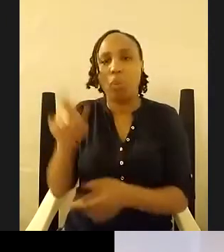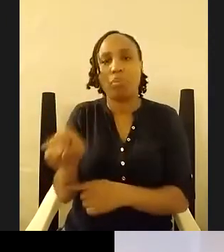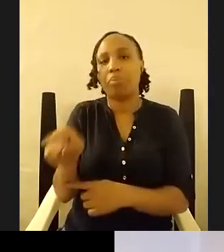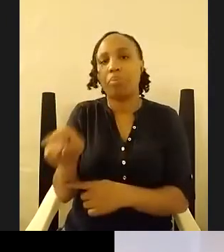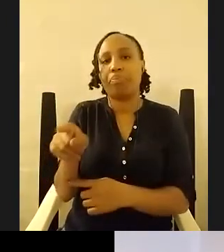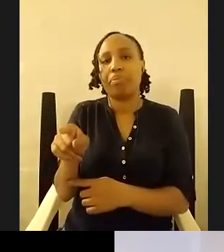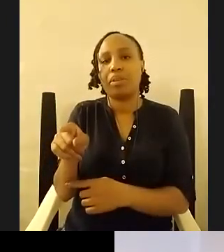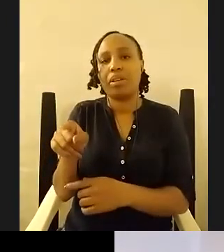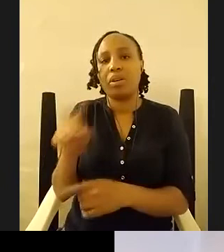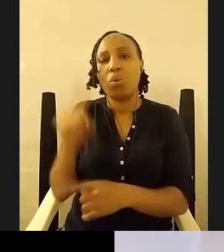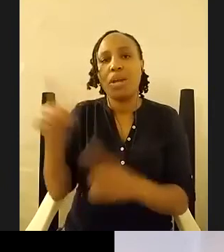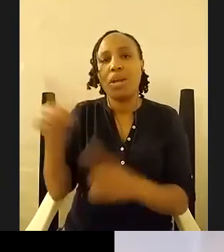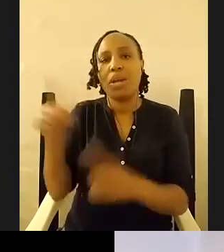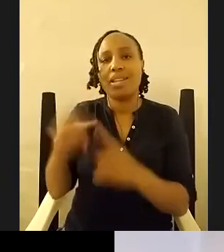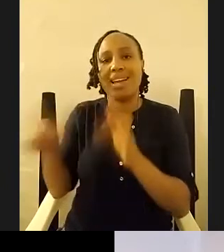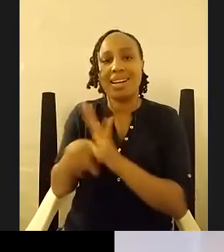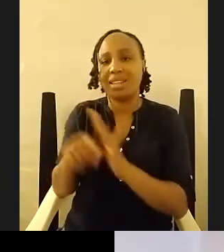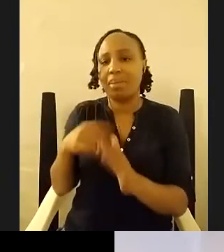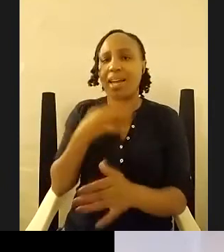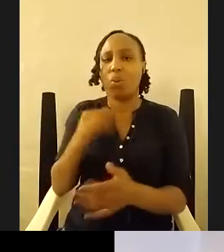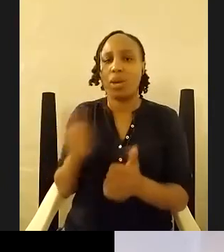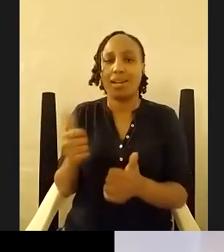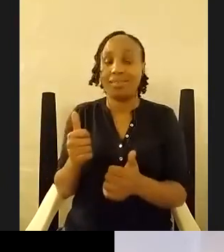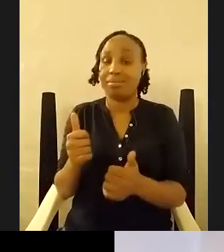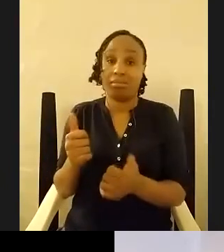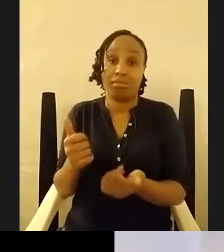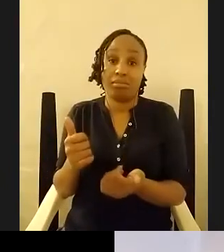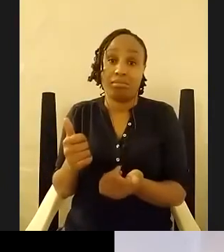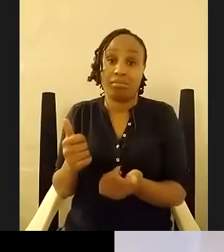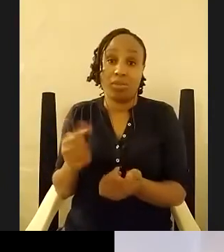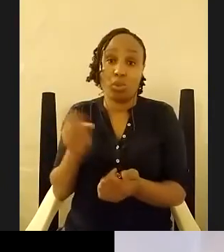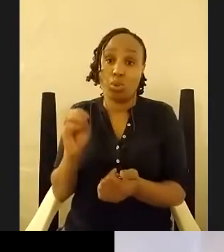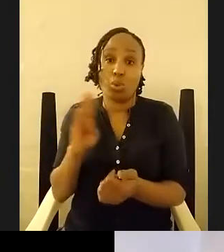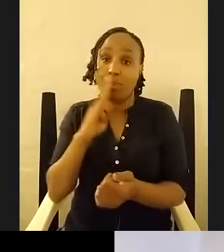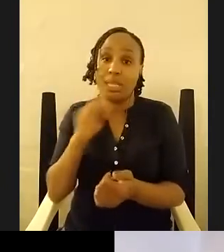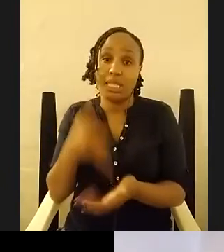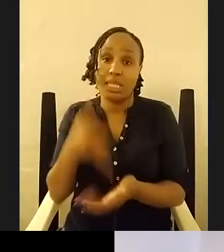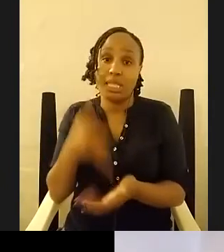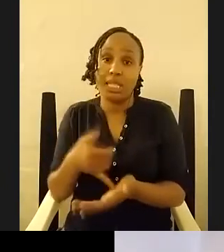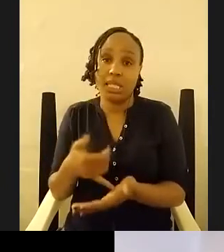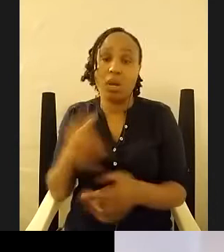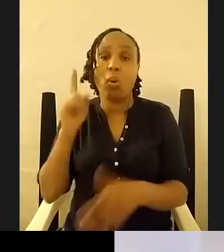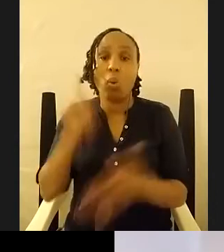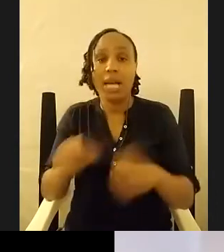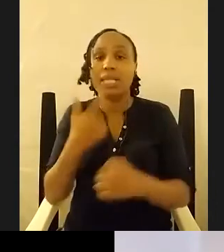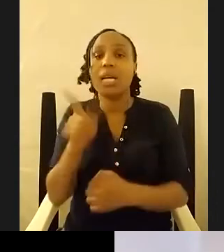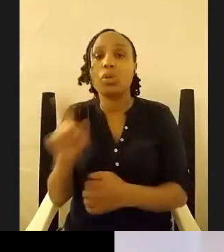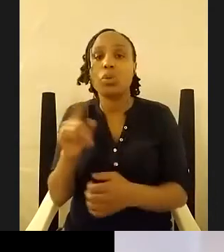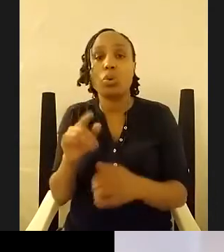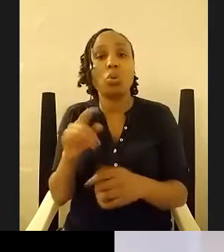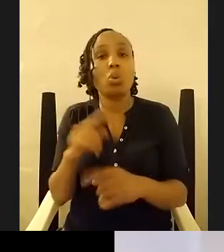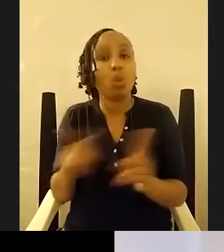you know that'd be so be it what i can tell you though is that there's only one review that i have taken